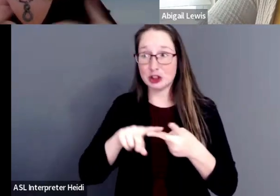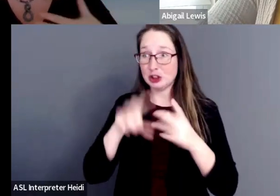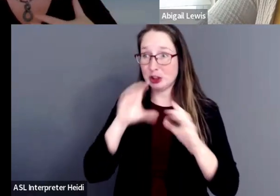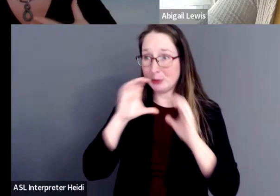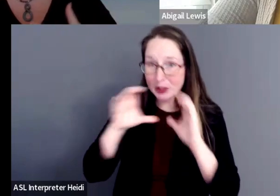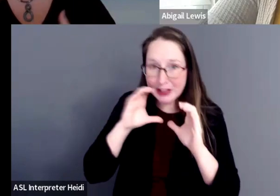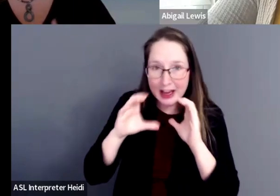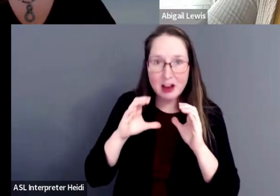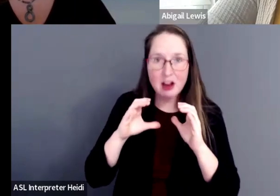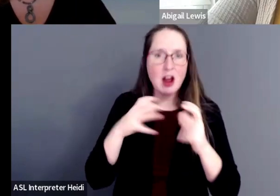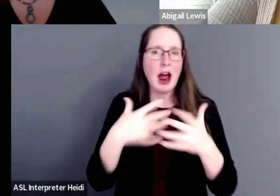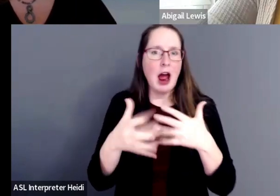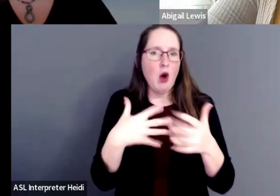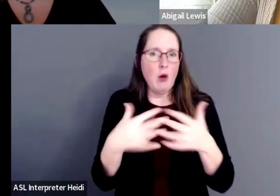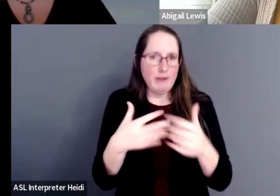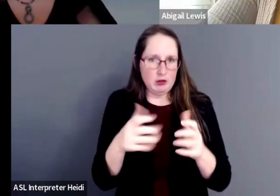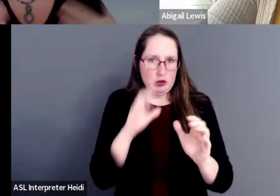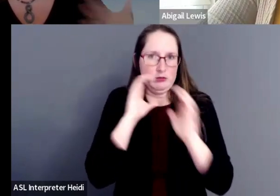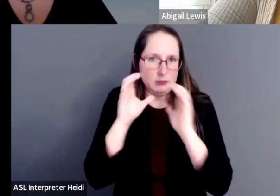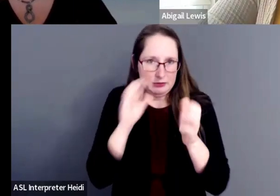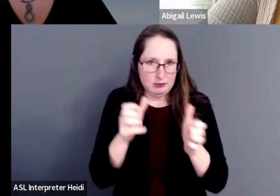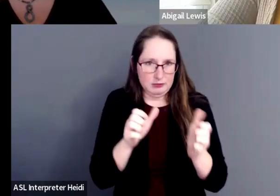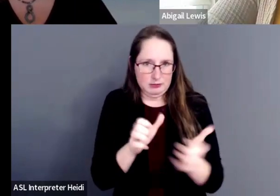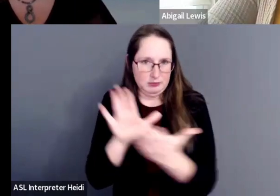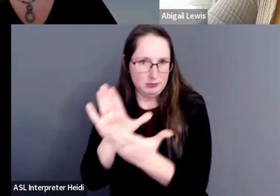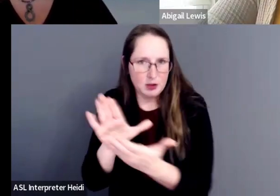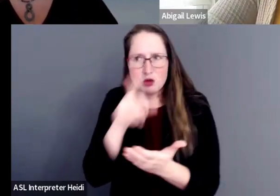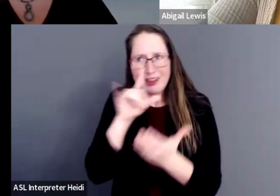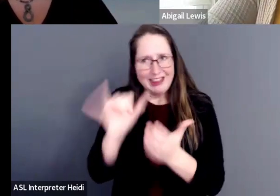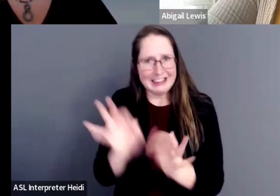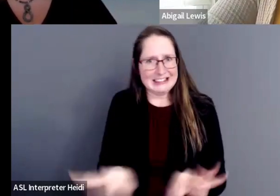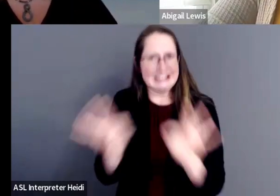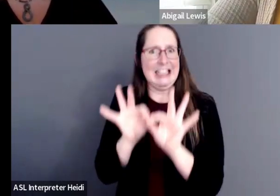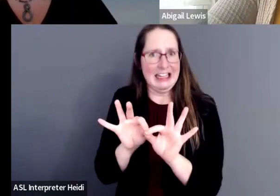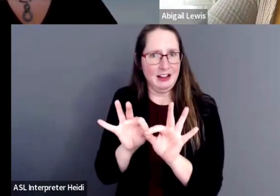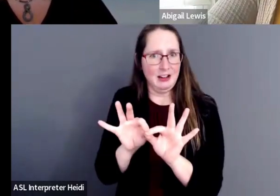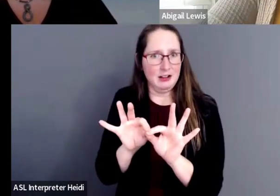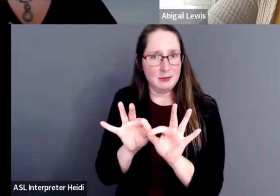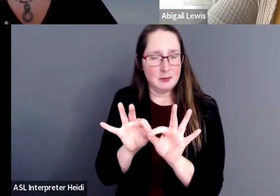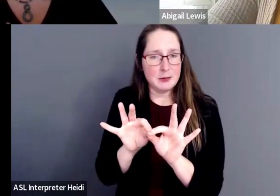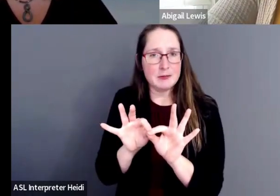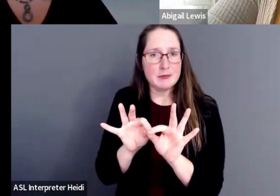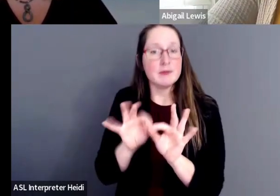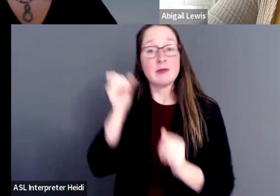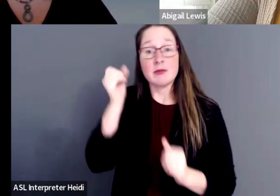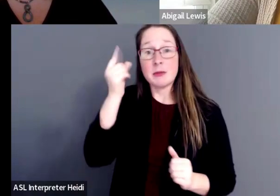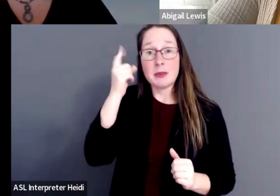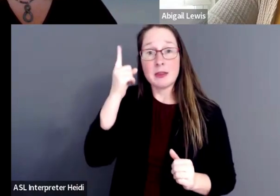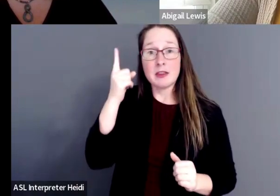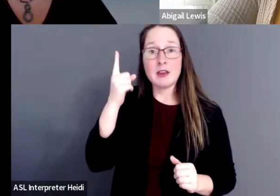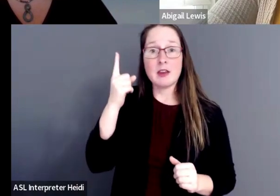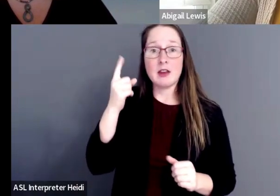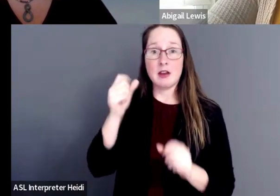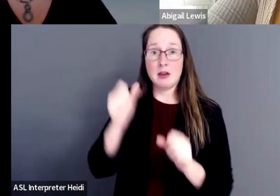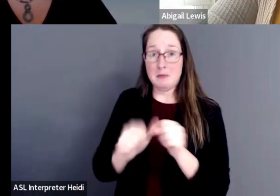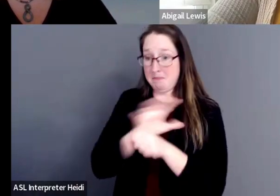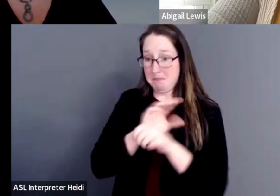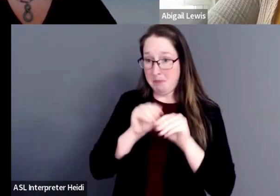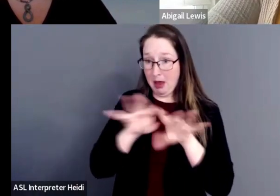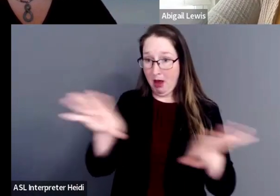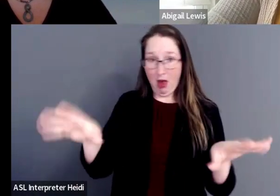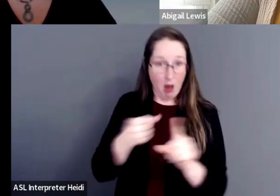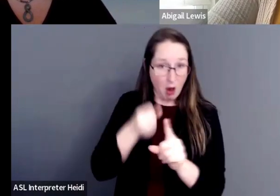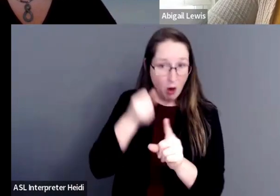the modality may be, is really the key thing. So when the pandemic hit us